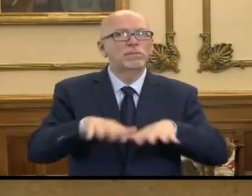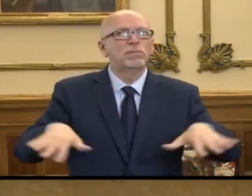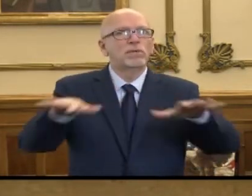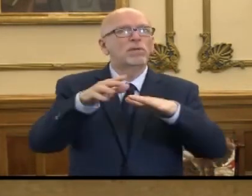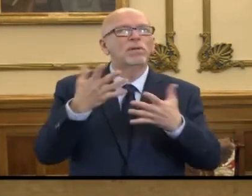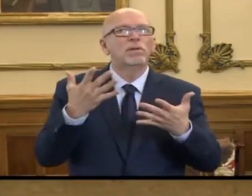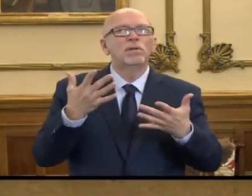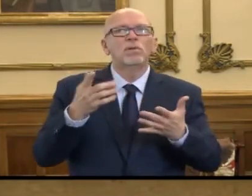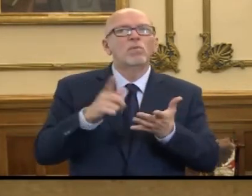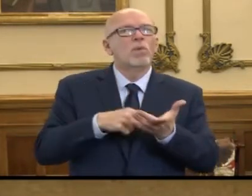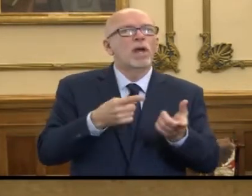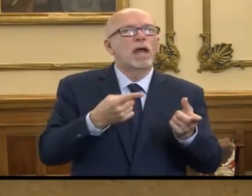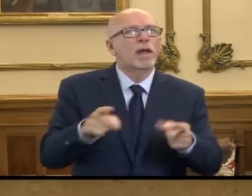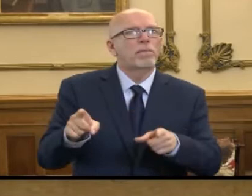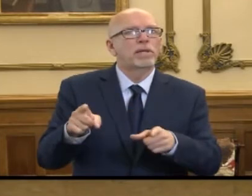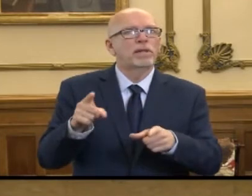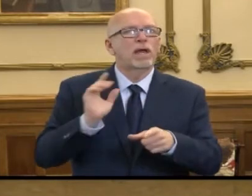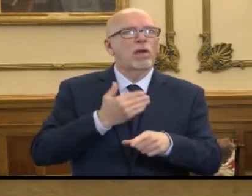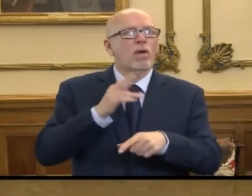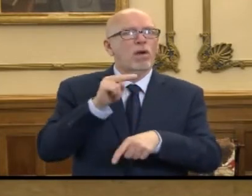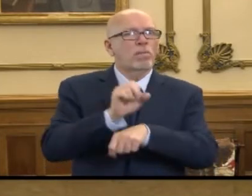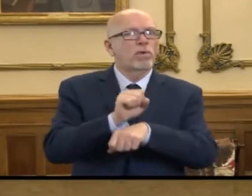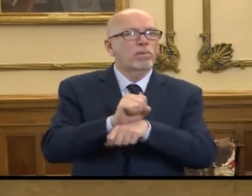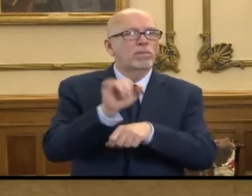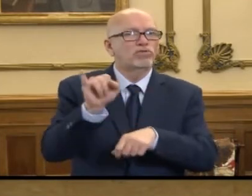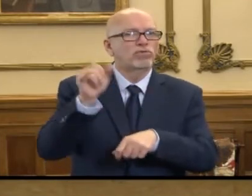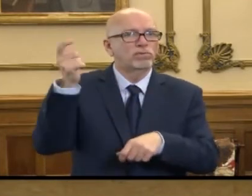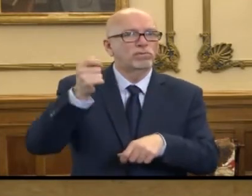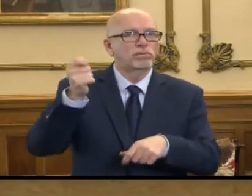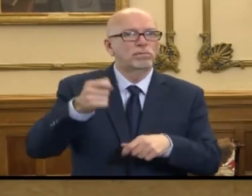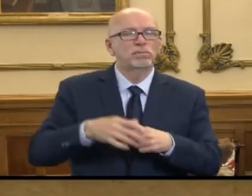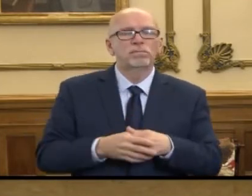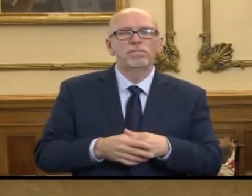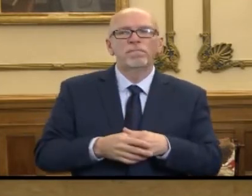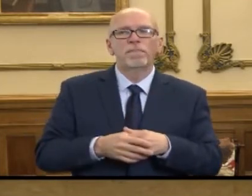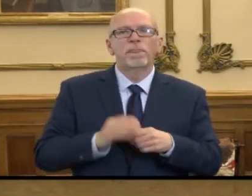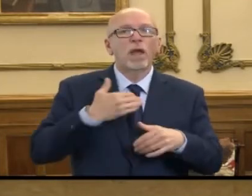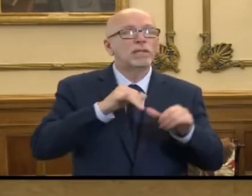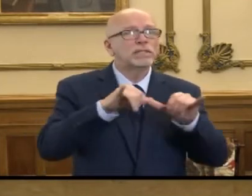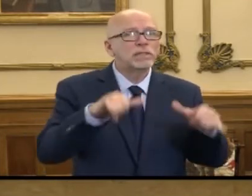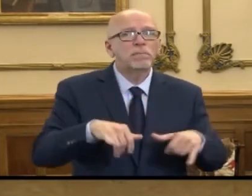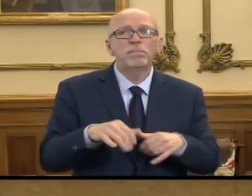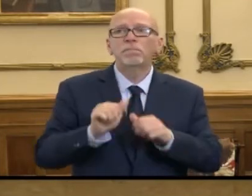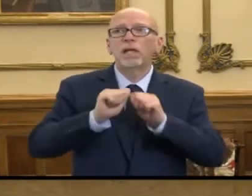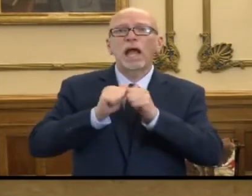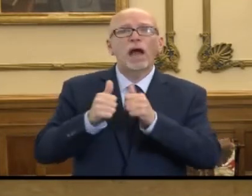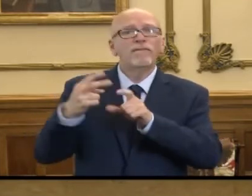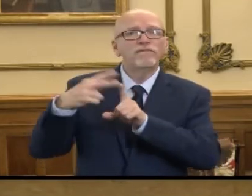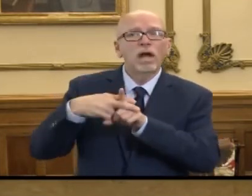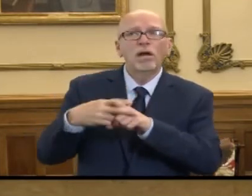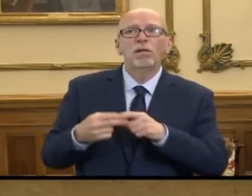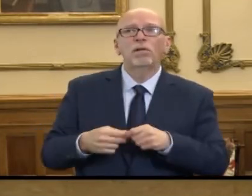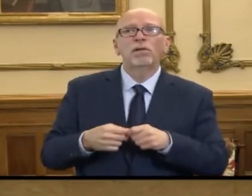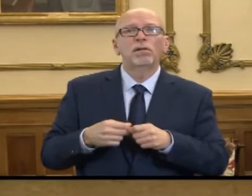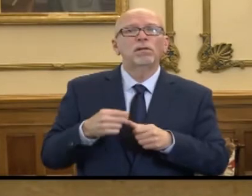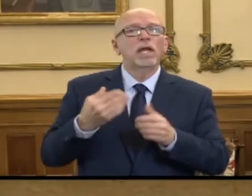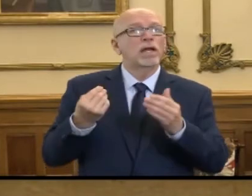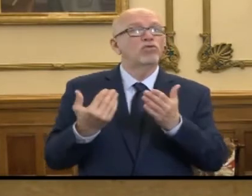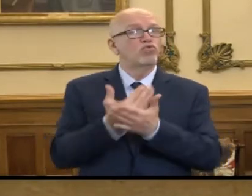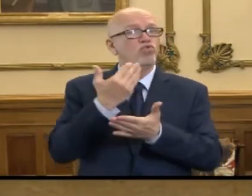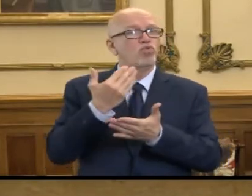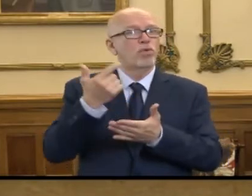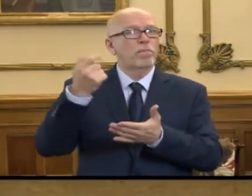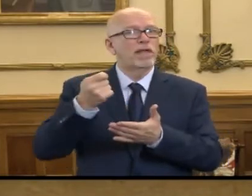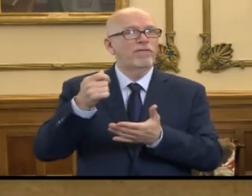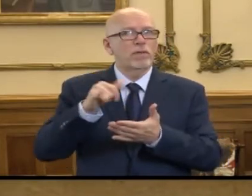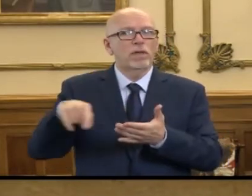what's happening in our unemployment insurance system, about how to file claims, and some of the new benefits that are